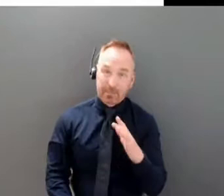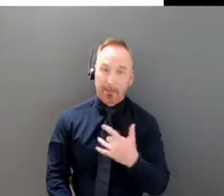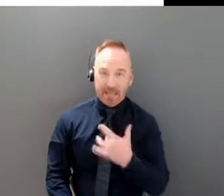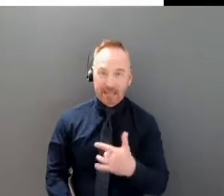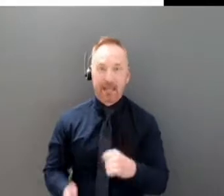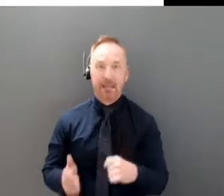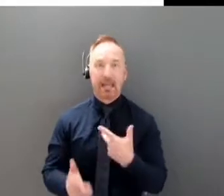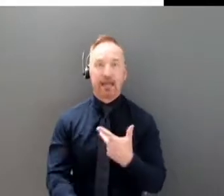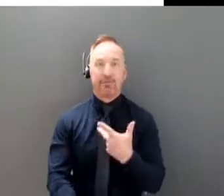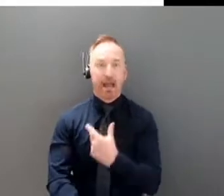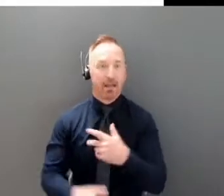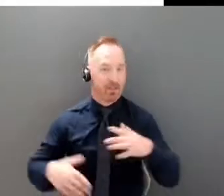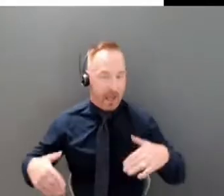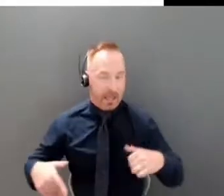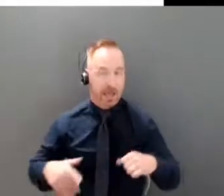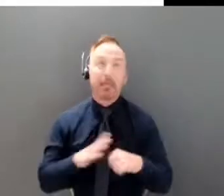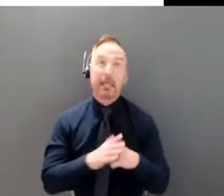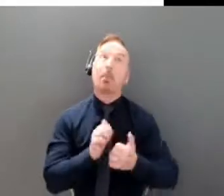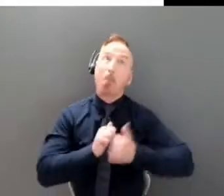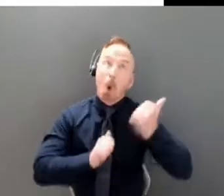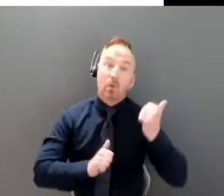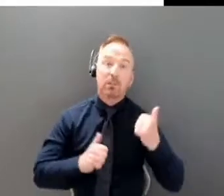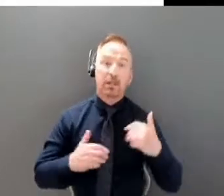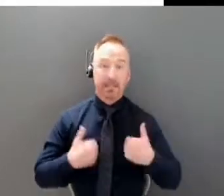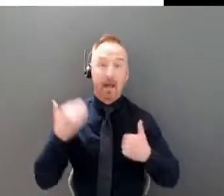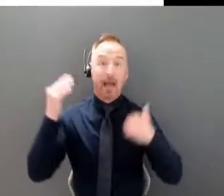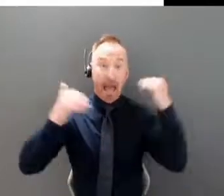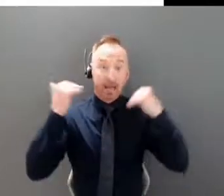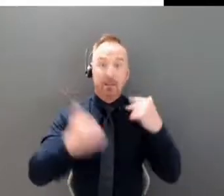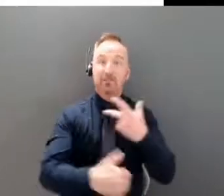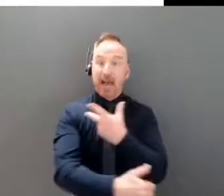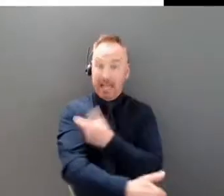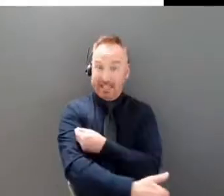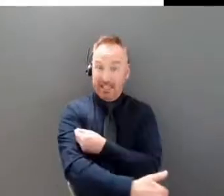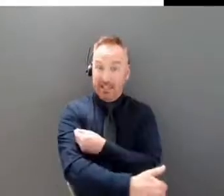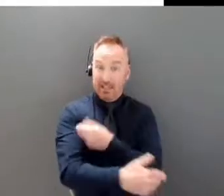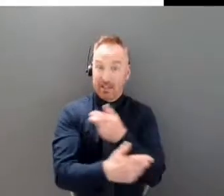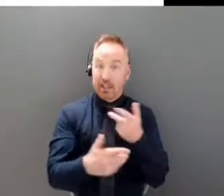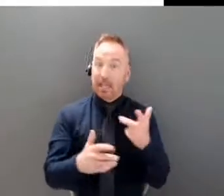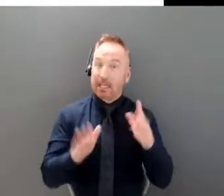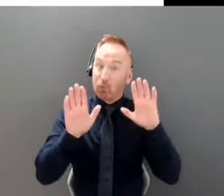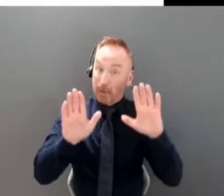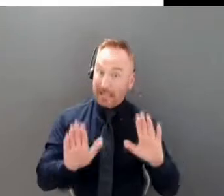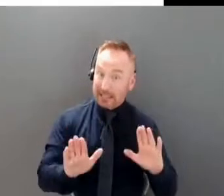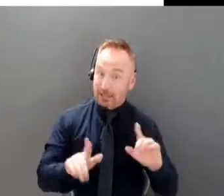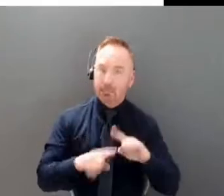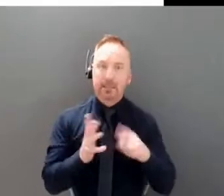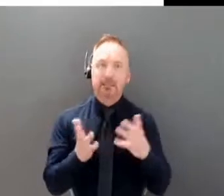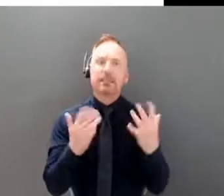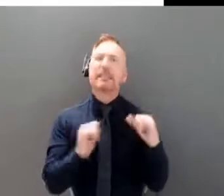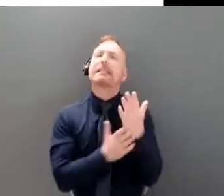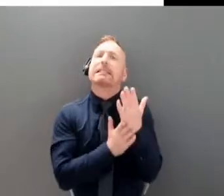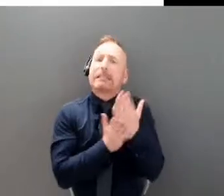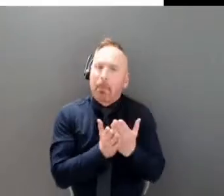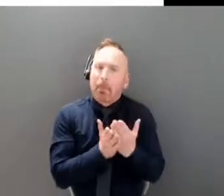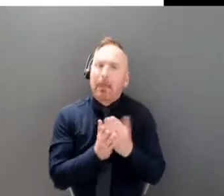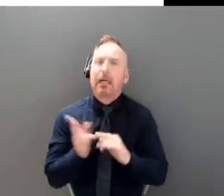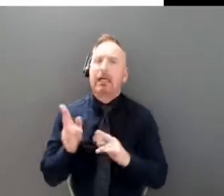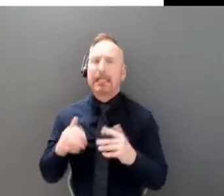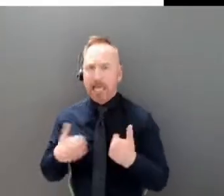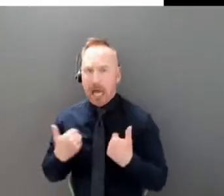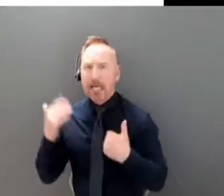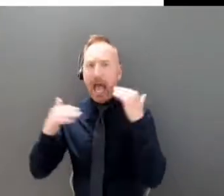vaccinated, and that's great, but you still have these existing pools of susceptible unvaccinated young adults.